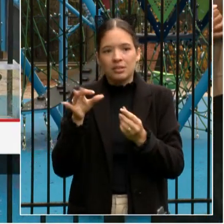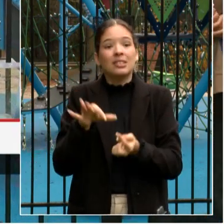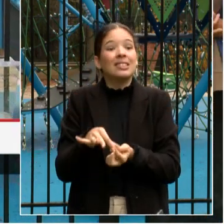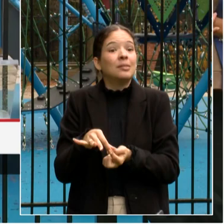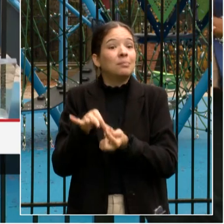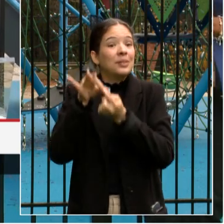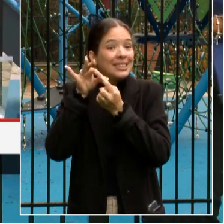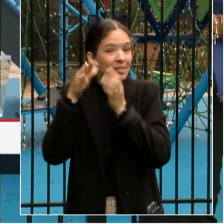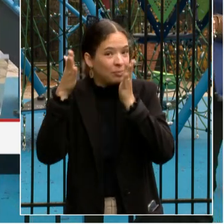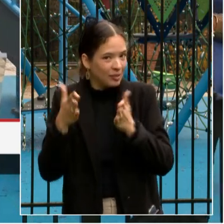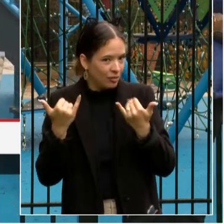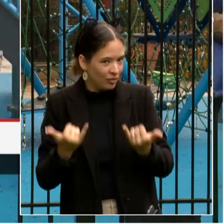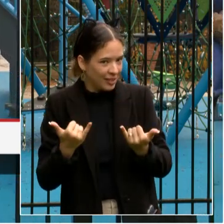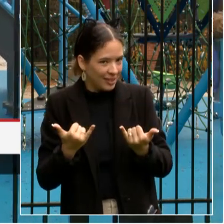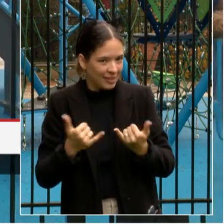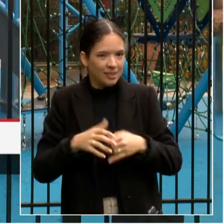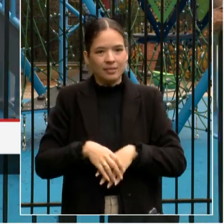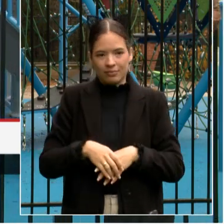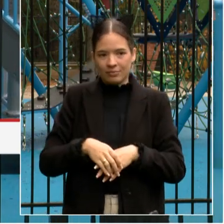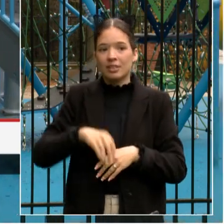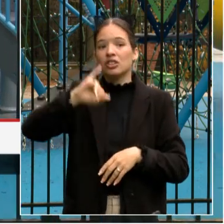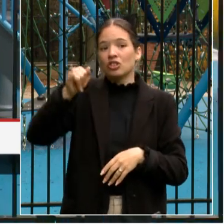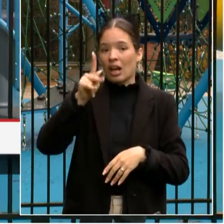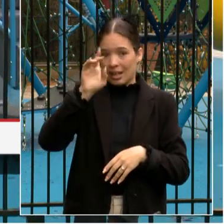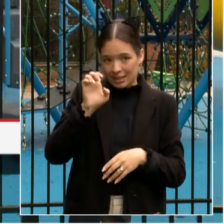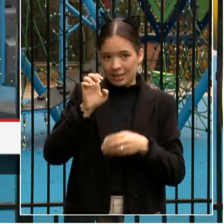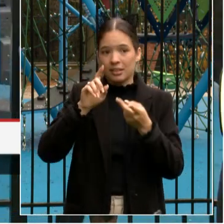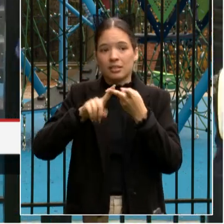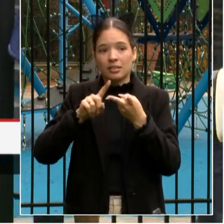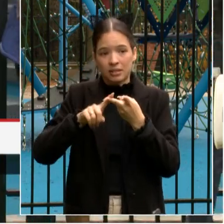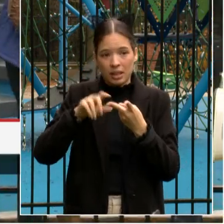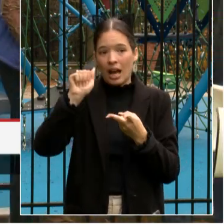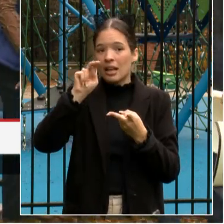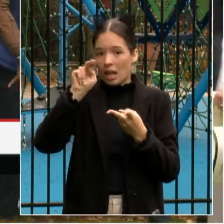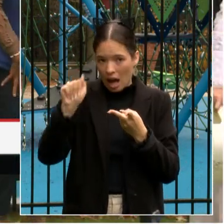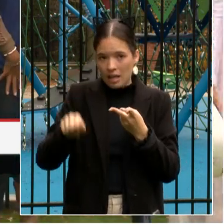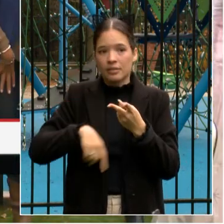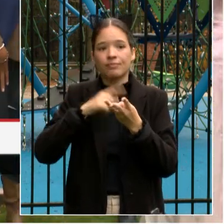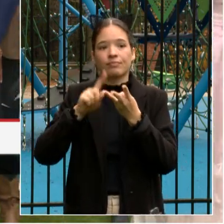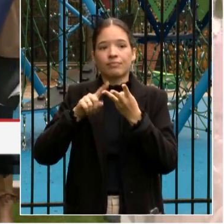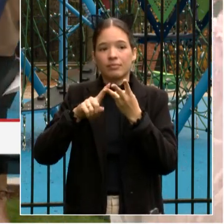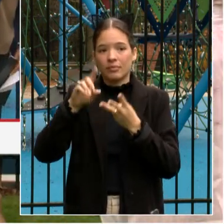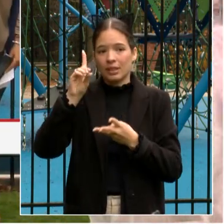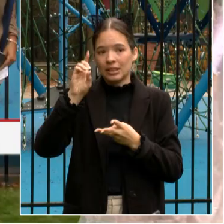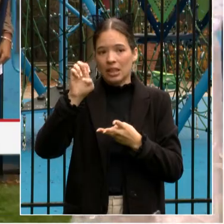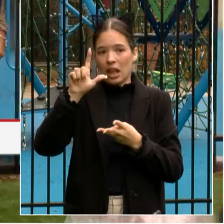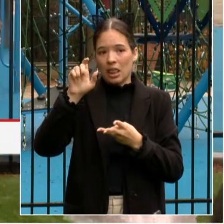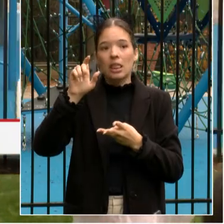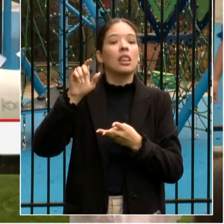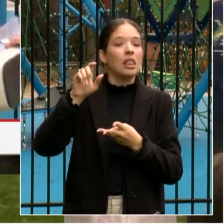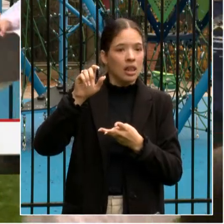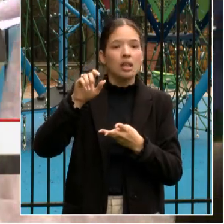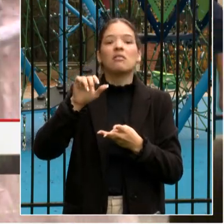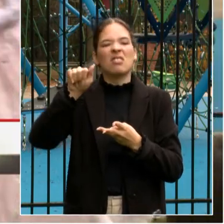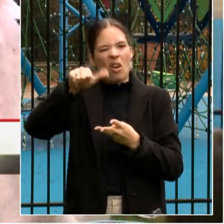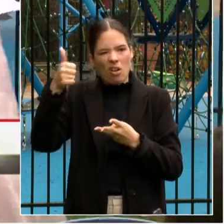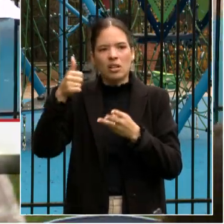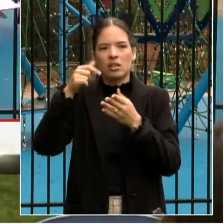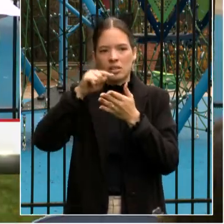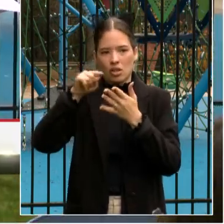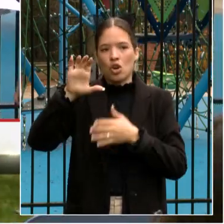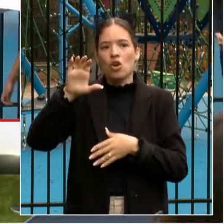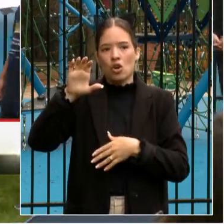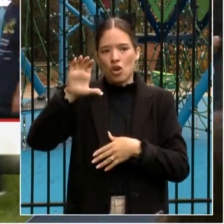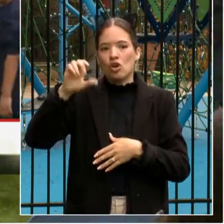are Jake Garcia, Ana Tesma, Delany Coladillos, and Christian Matamoros. Woo!